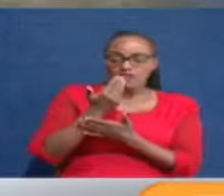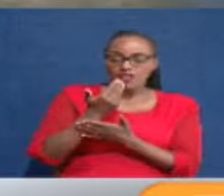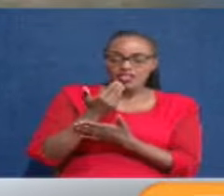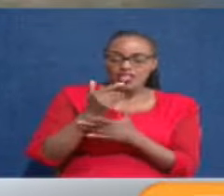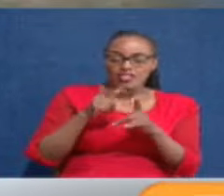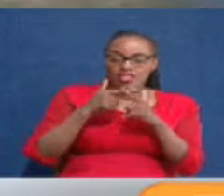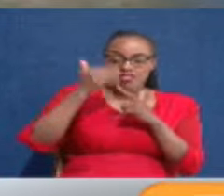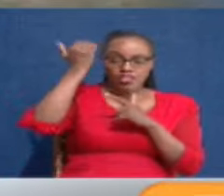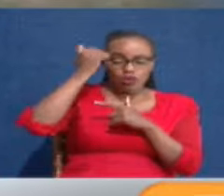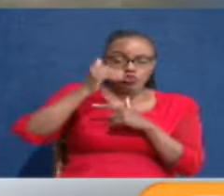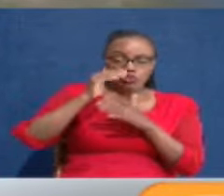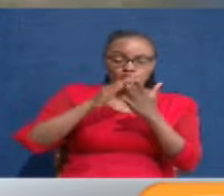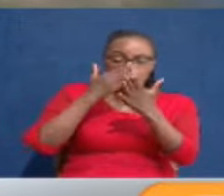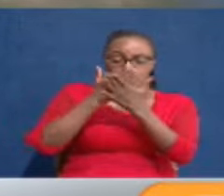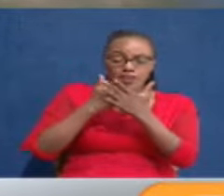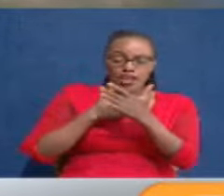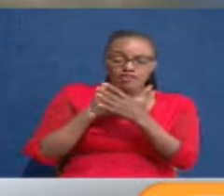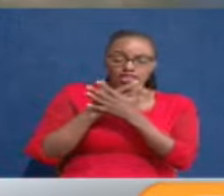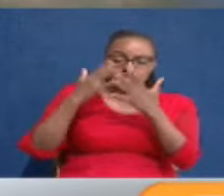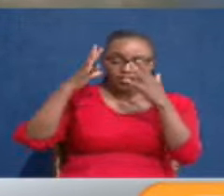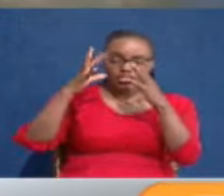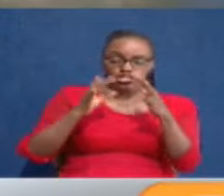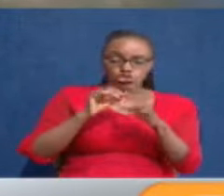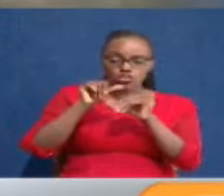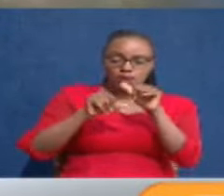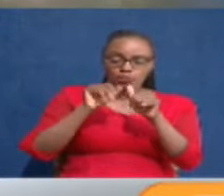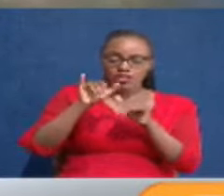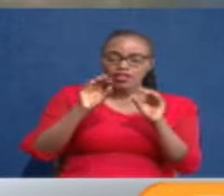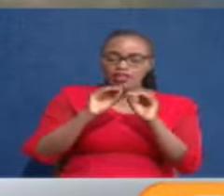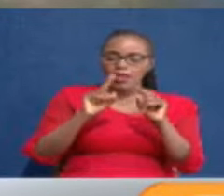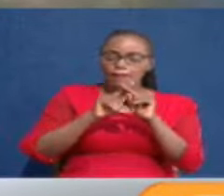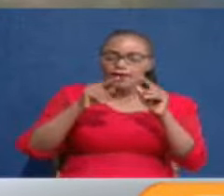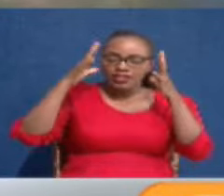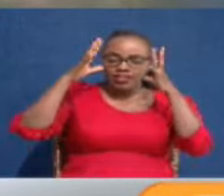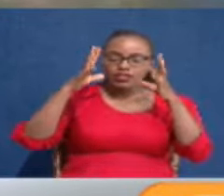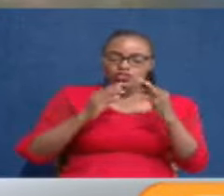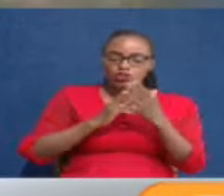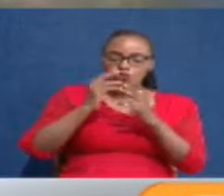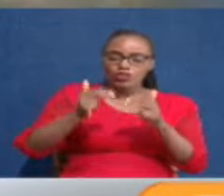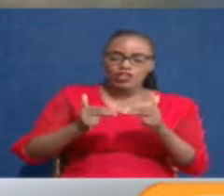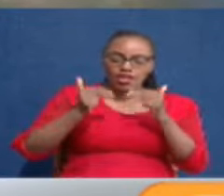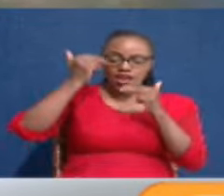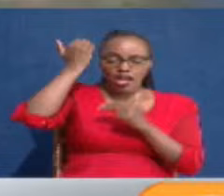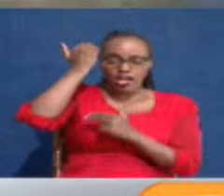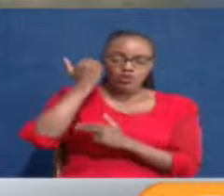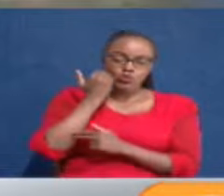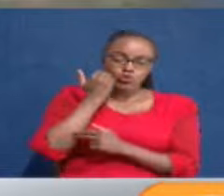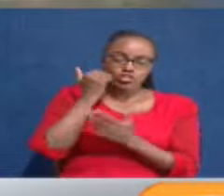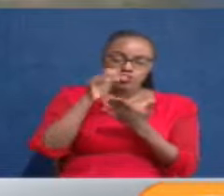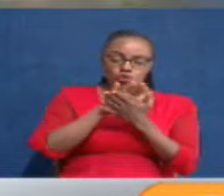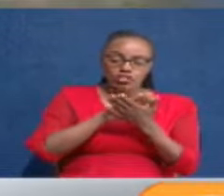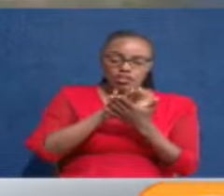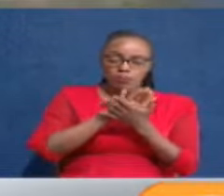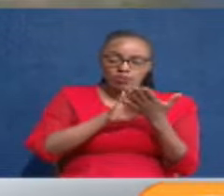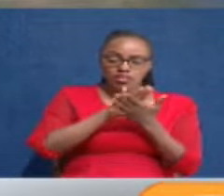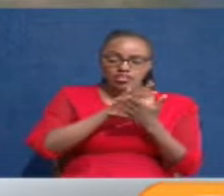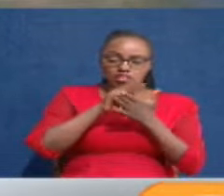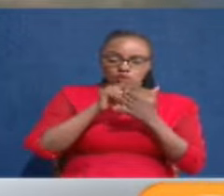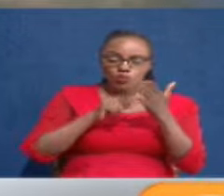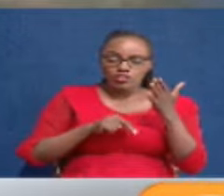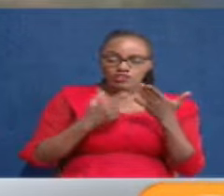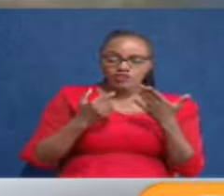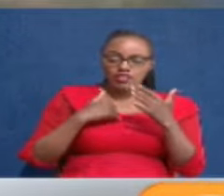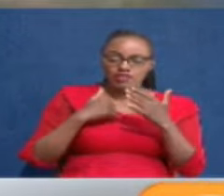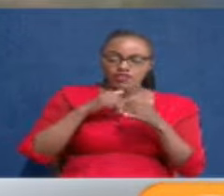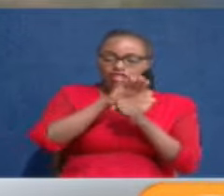make a decision on it because they said the decision by the High Court was based on that this decision is